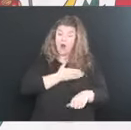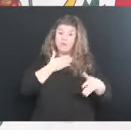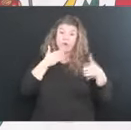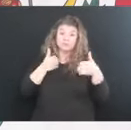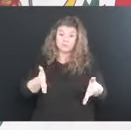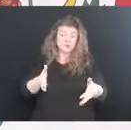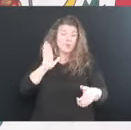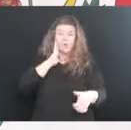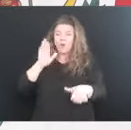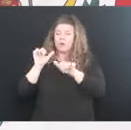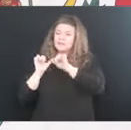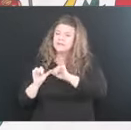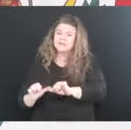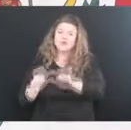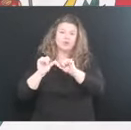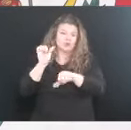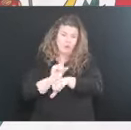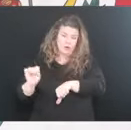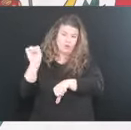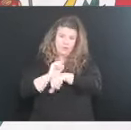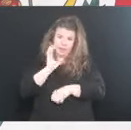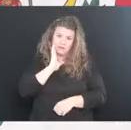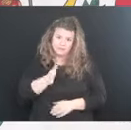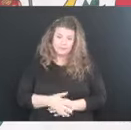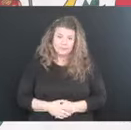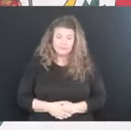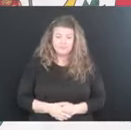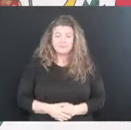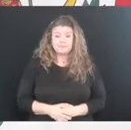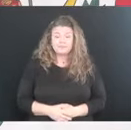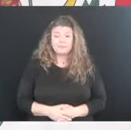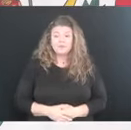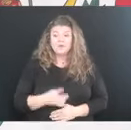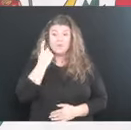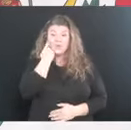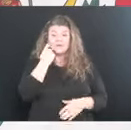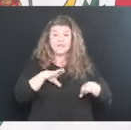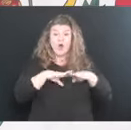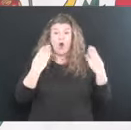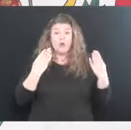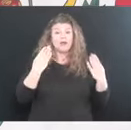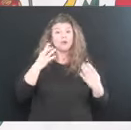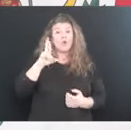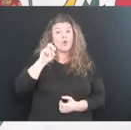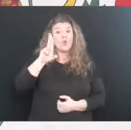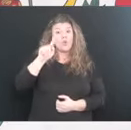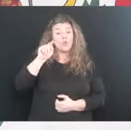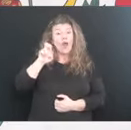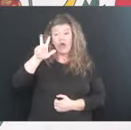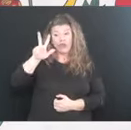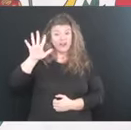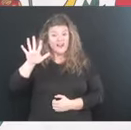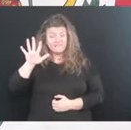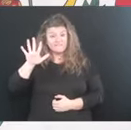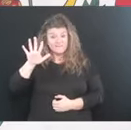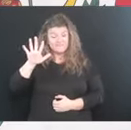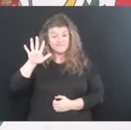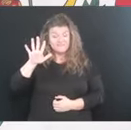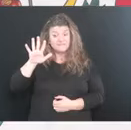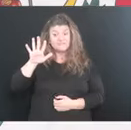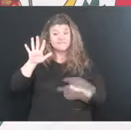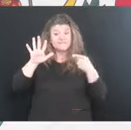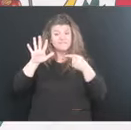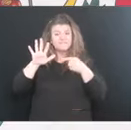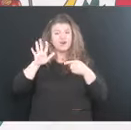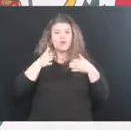just that. We're going to continue to do that. We opened, we just opened route 35 from the standpoint of the, the